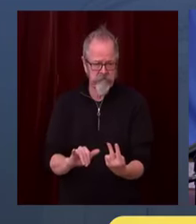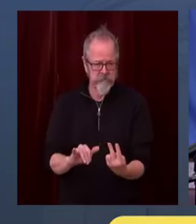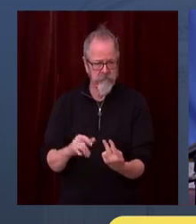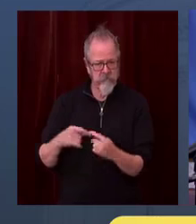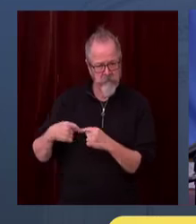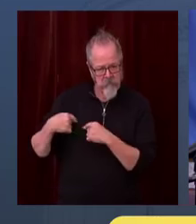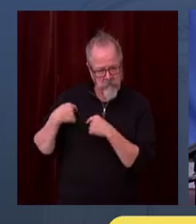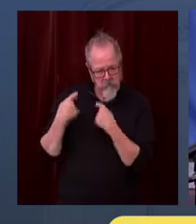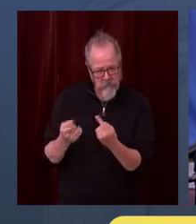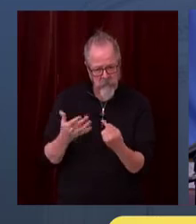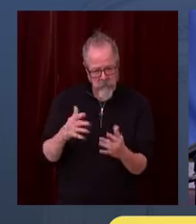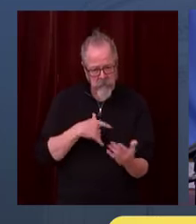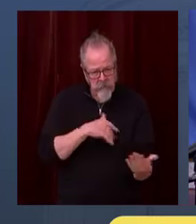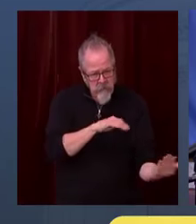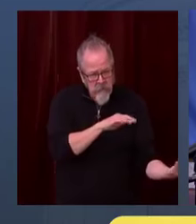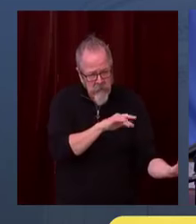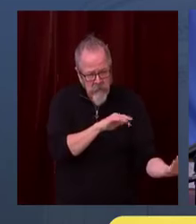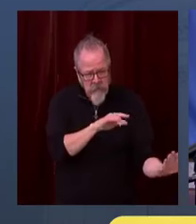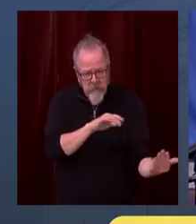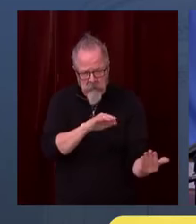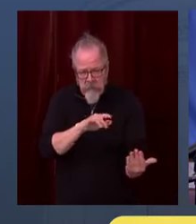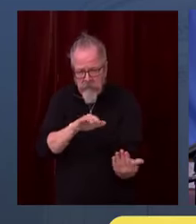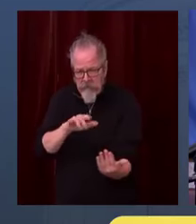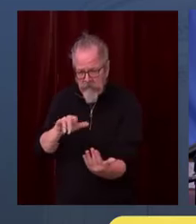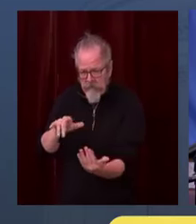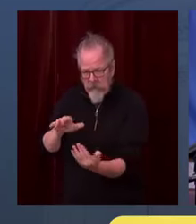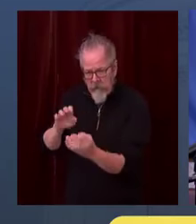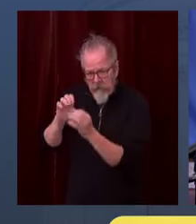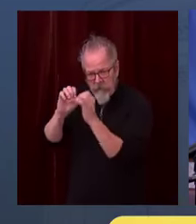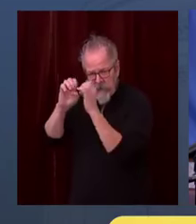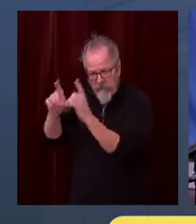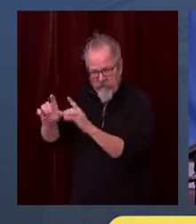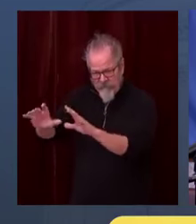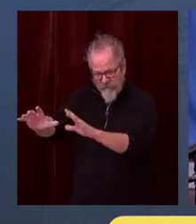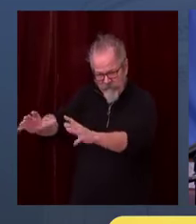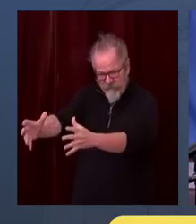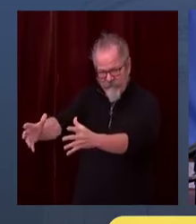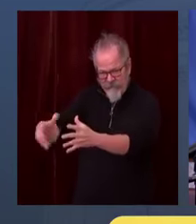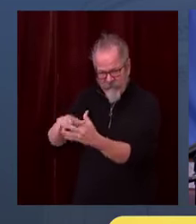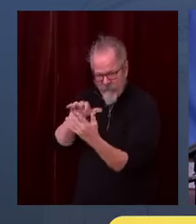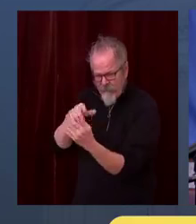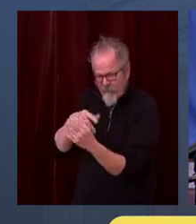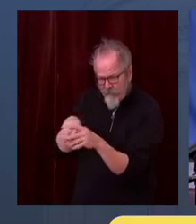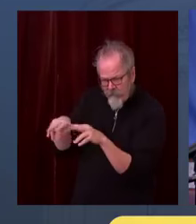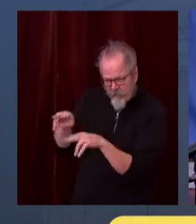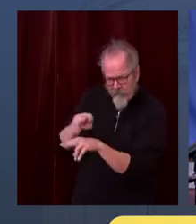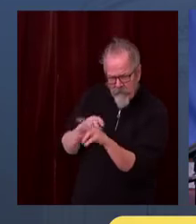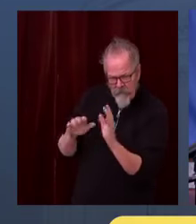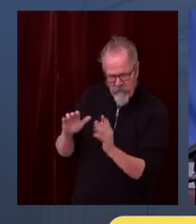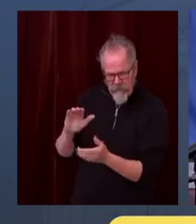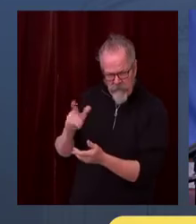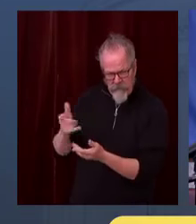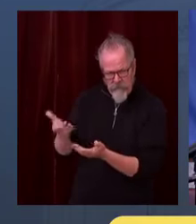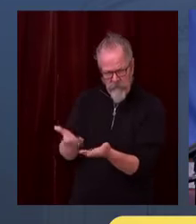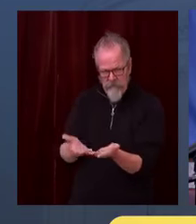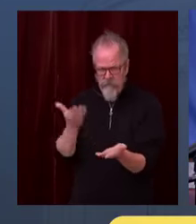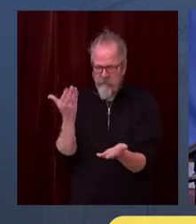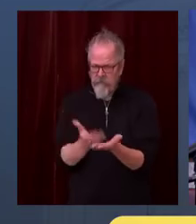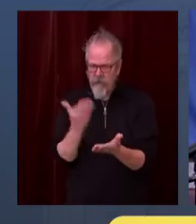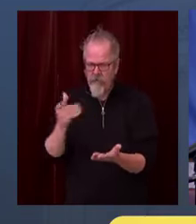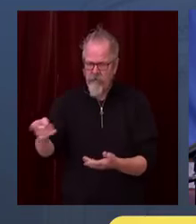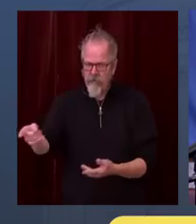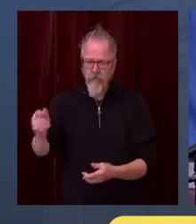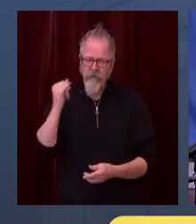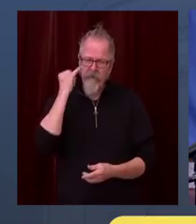enforced, can limit COVID transmission in the school environment. At this time, are not asking